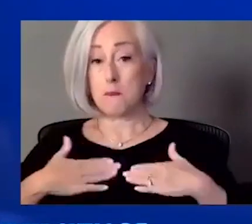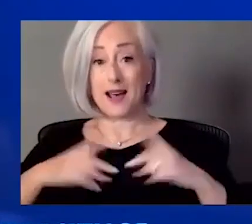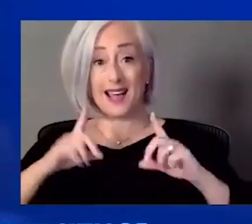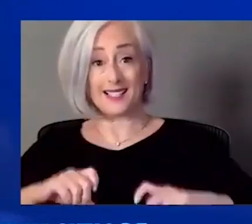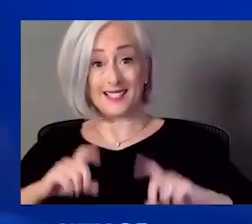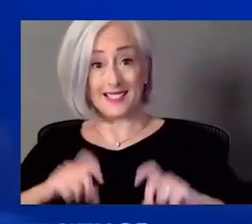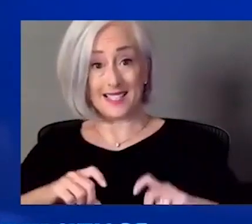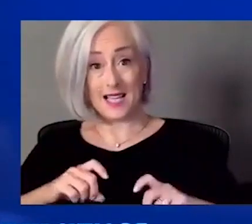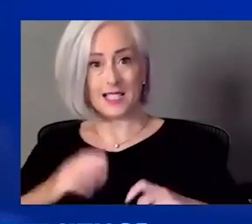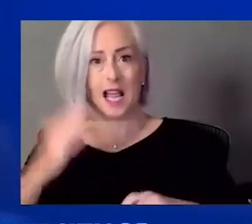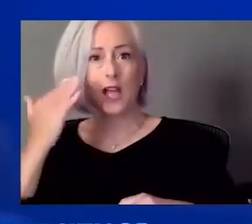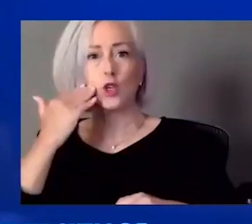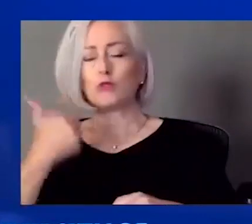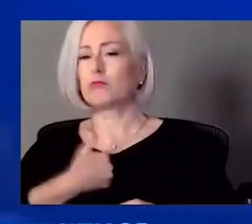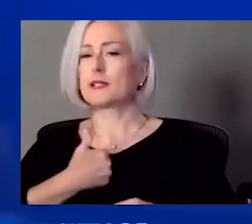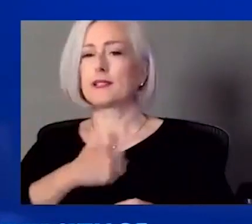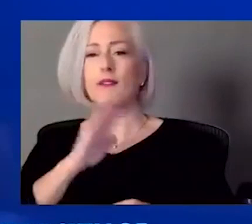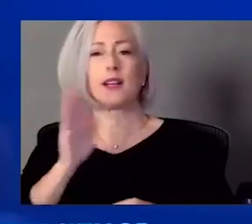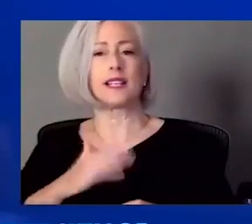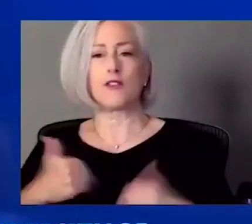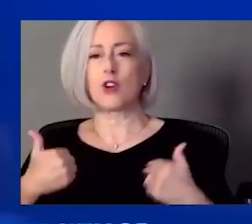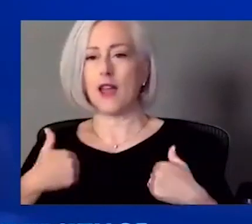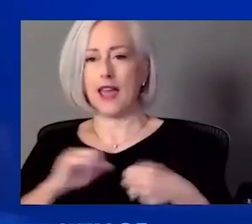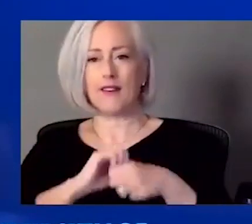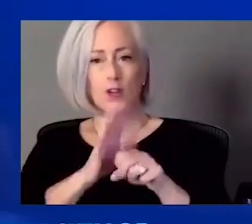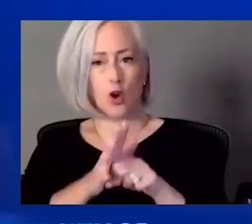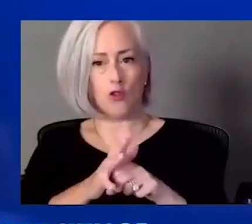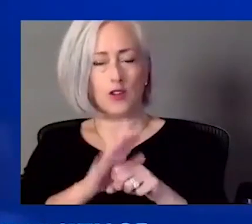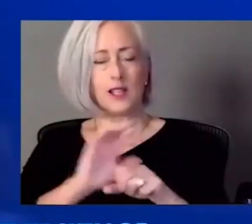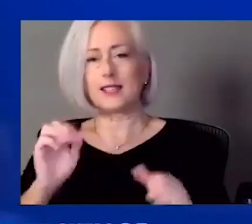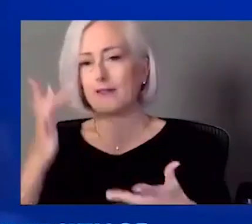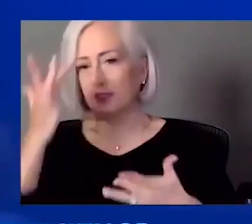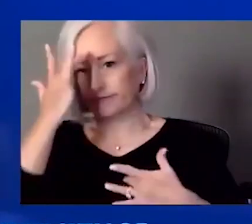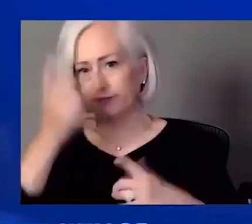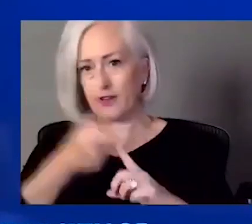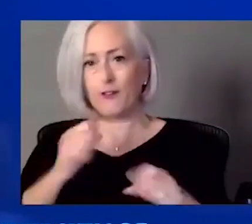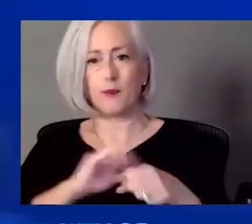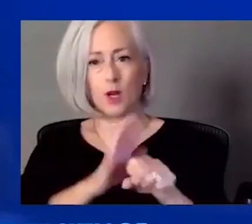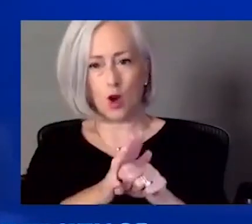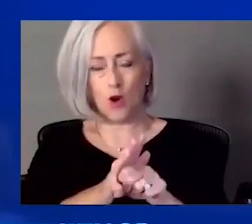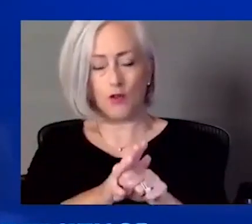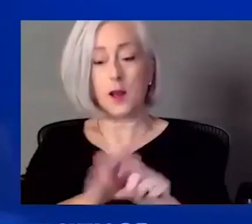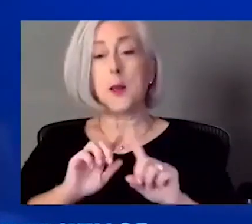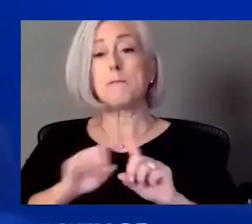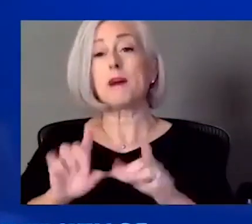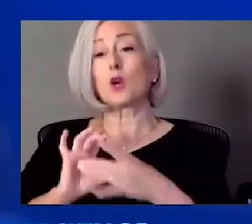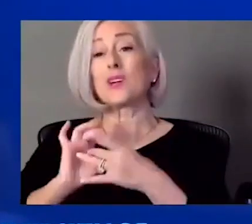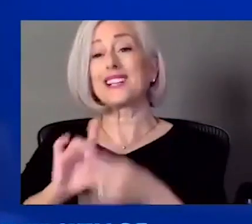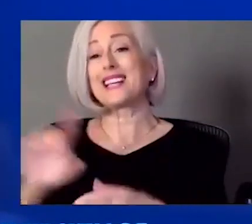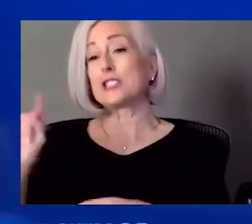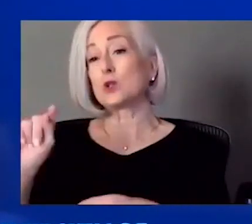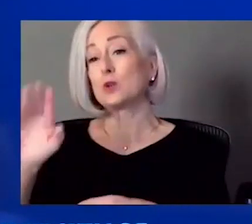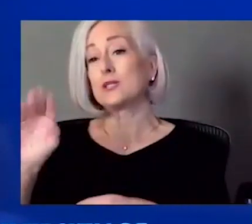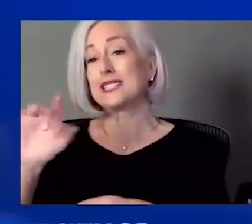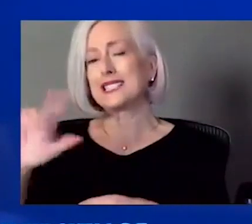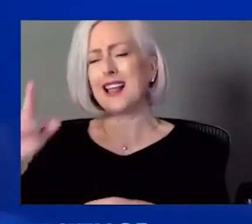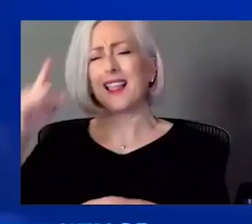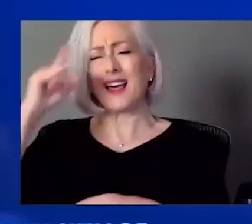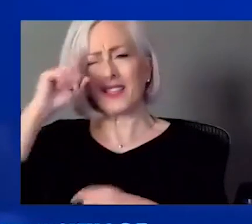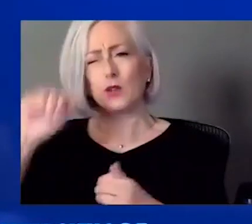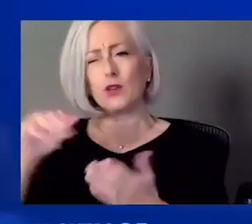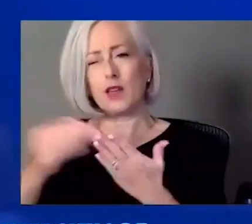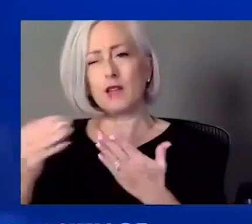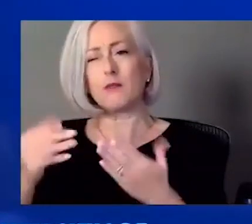exposure to the virus at all and was never infected. Uh, but to answer your question about the T cell, I think there is a commercial T cell test available.